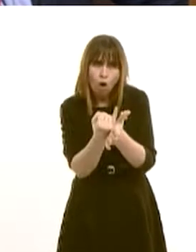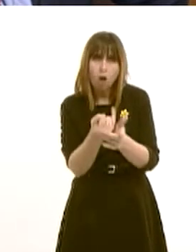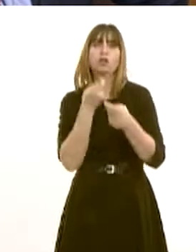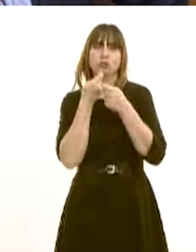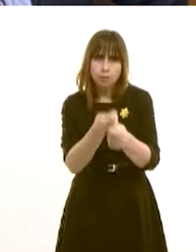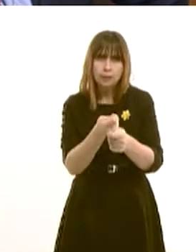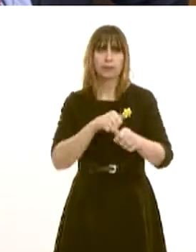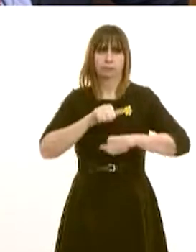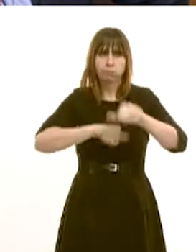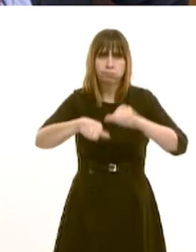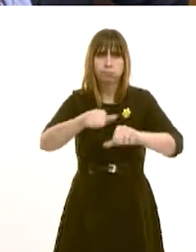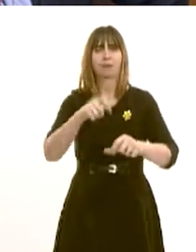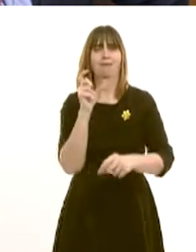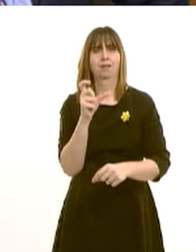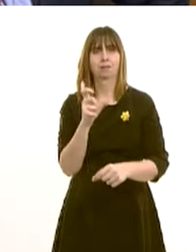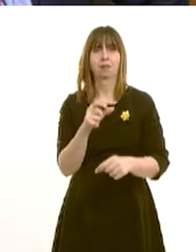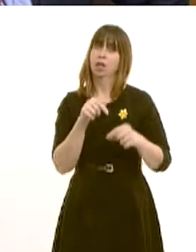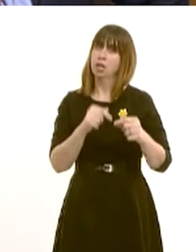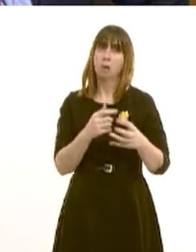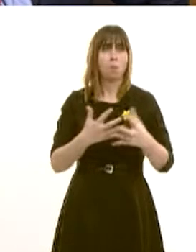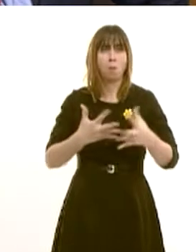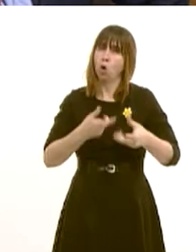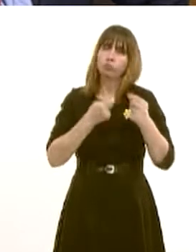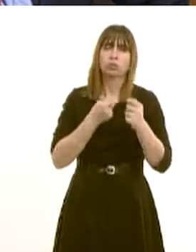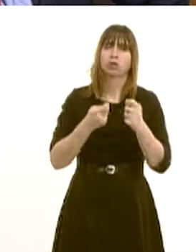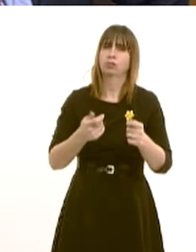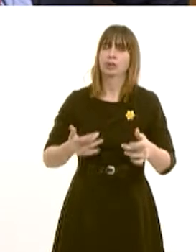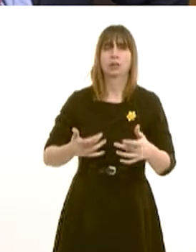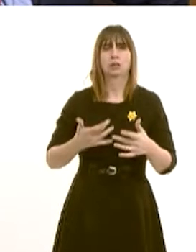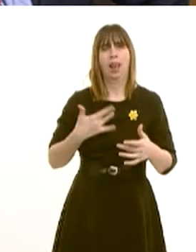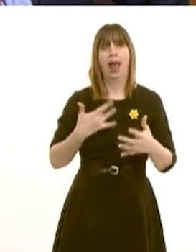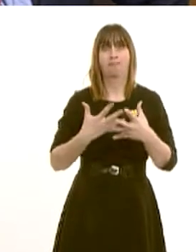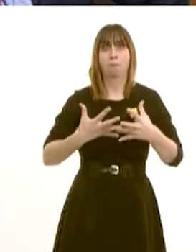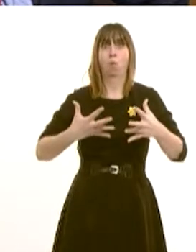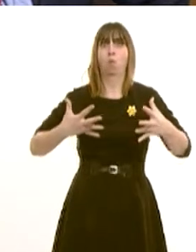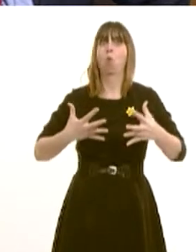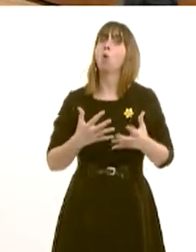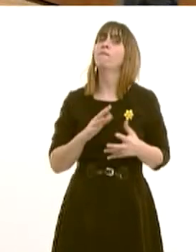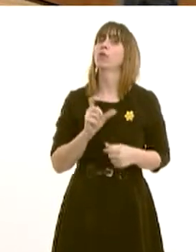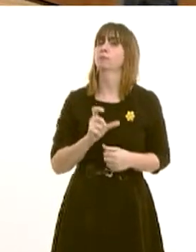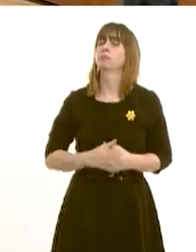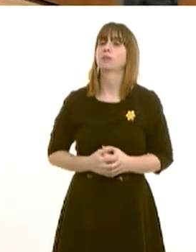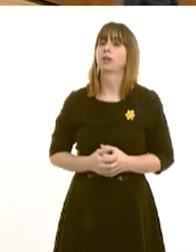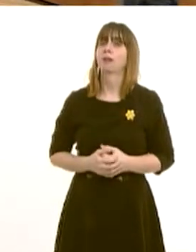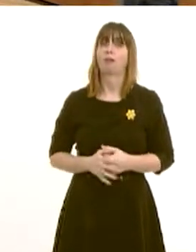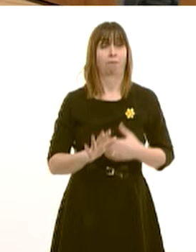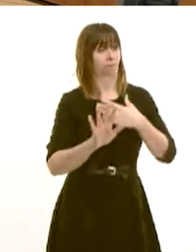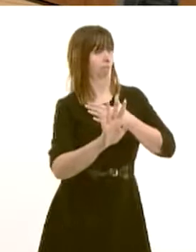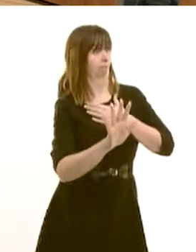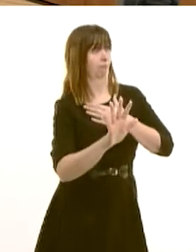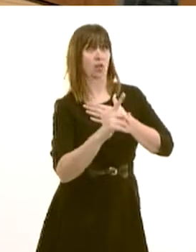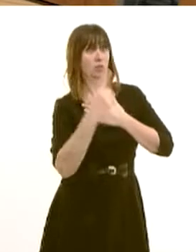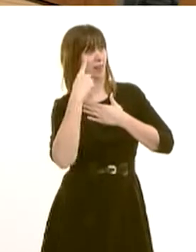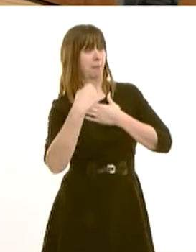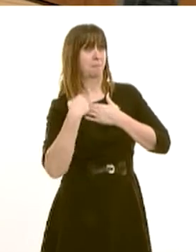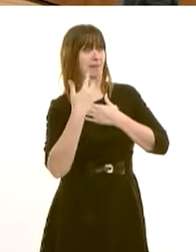are being diagnosed with cancer in Wales, but more people than ever are being treated in survival rates at an all time. I'm sorry, it troubles you that I've